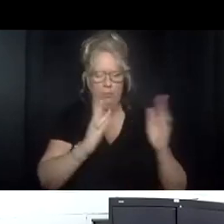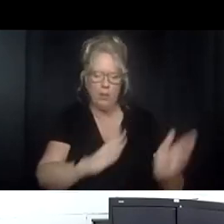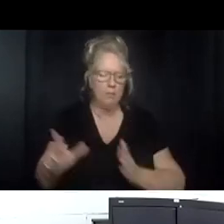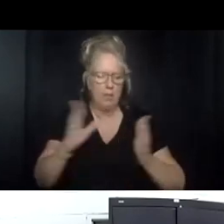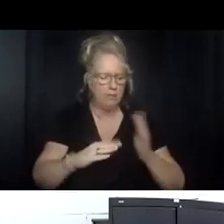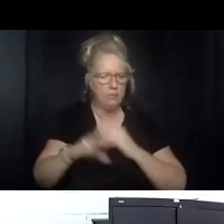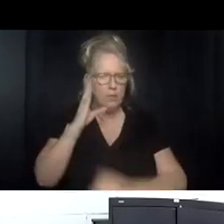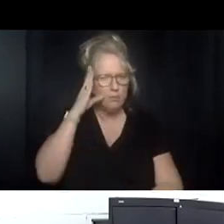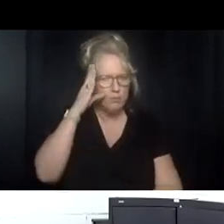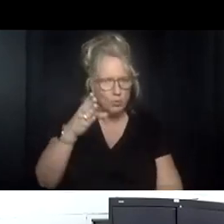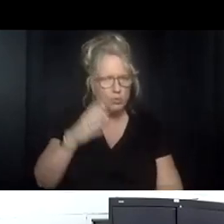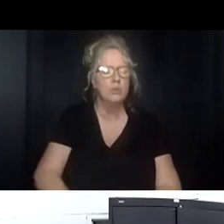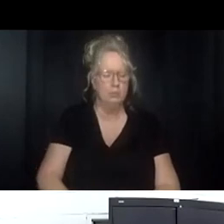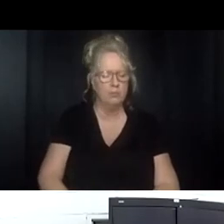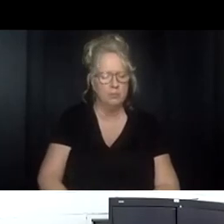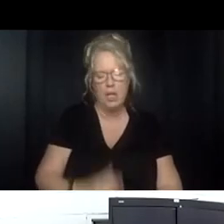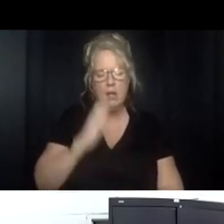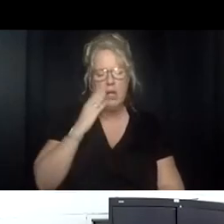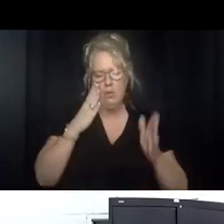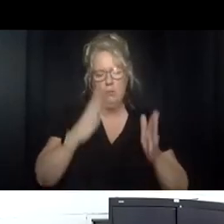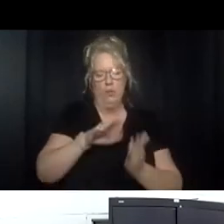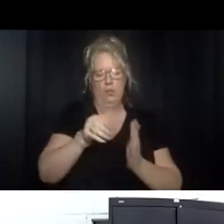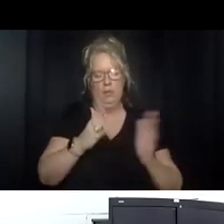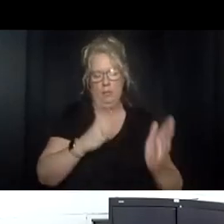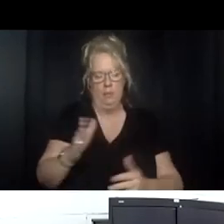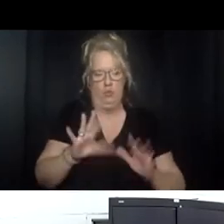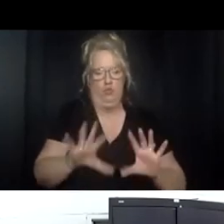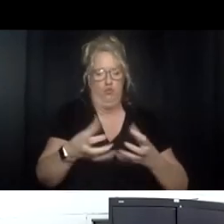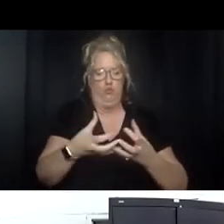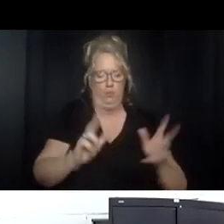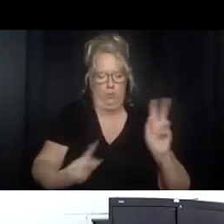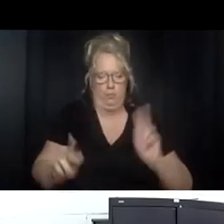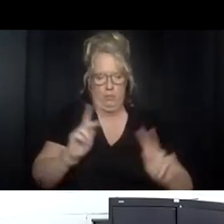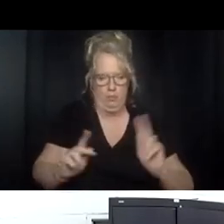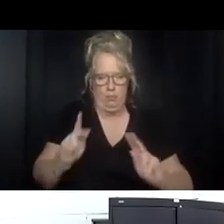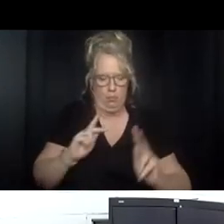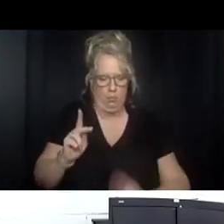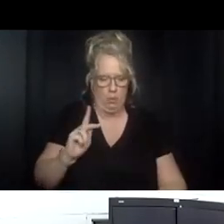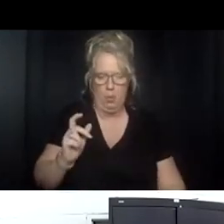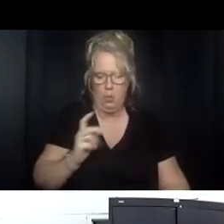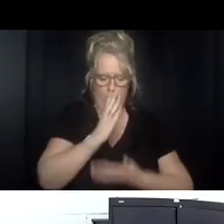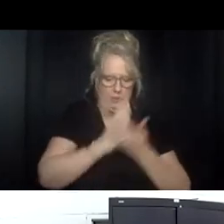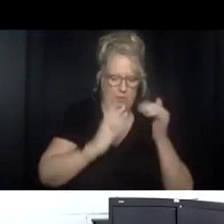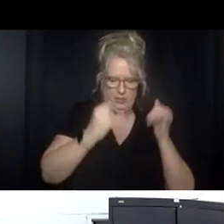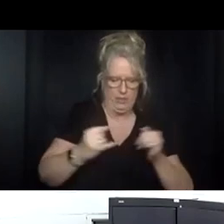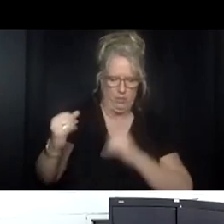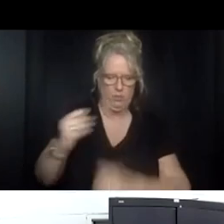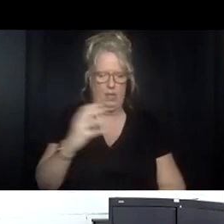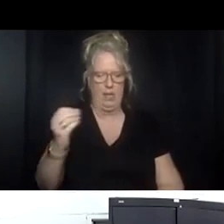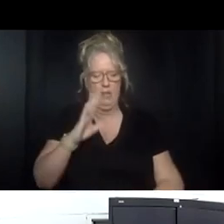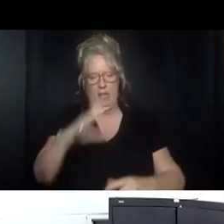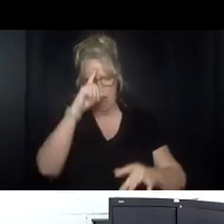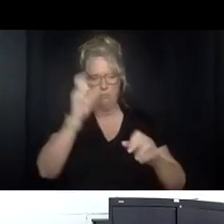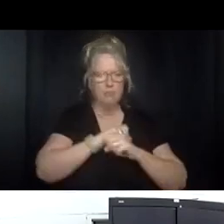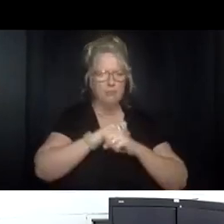future in person-centered planning groups of people focus on a certain individual and that person's vision